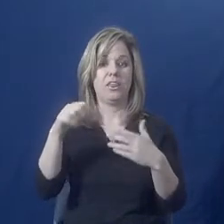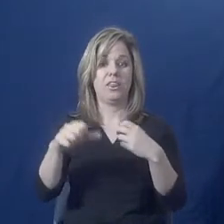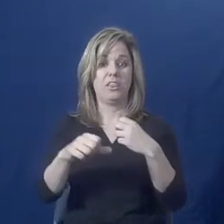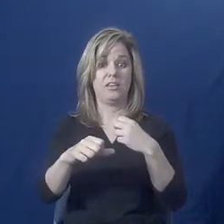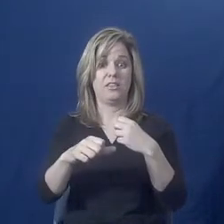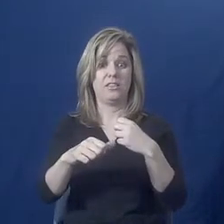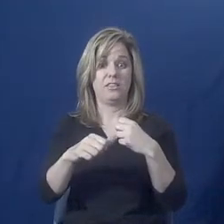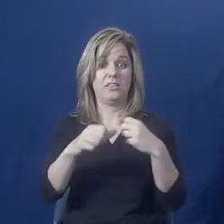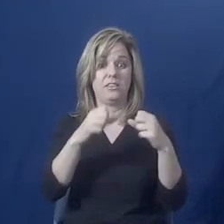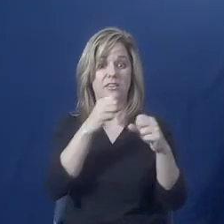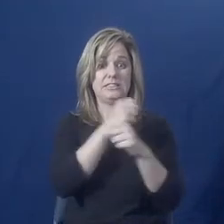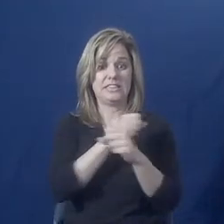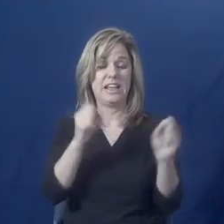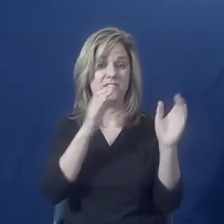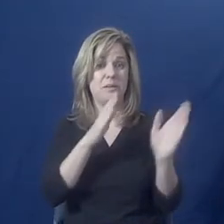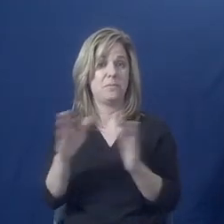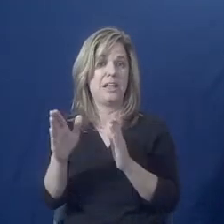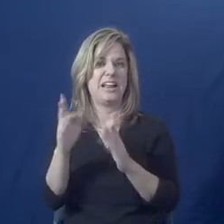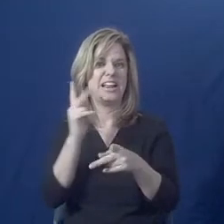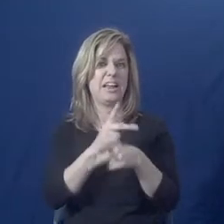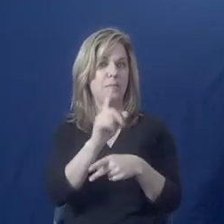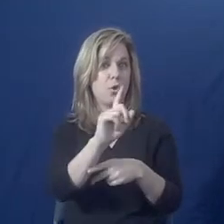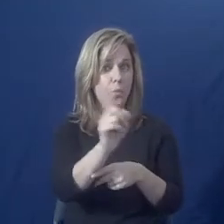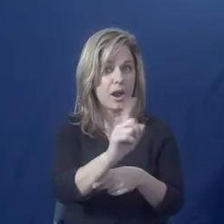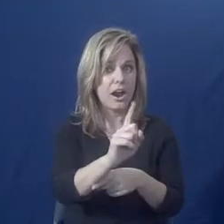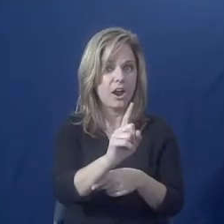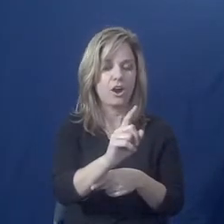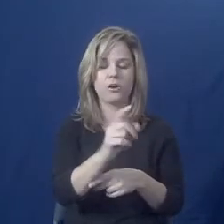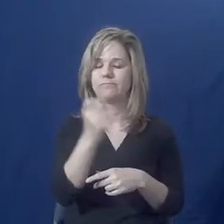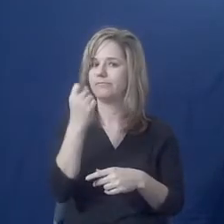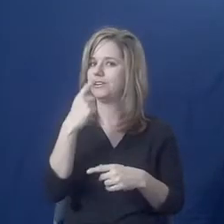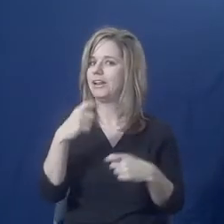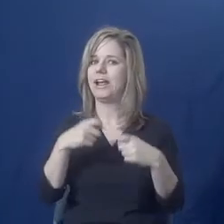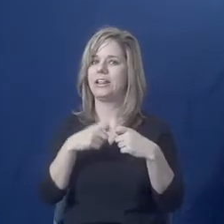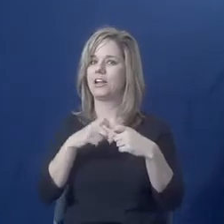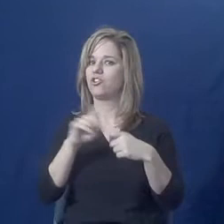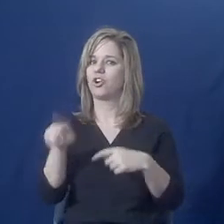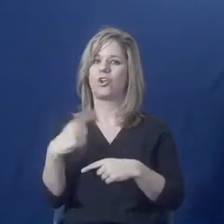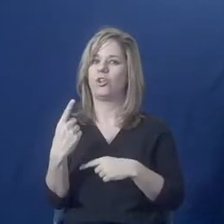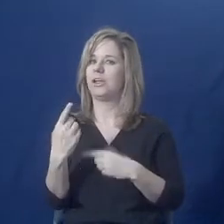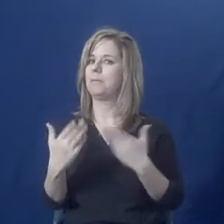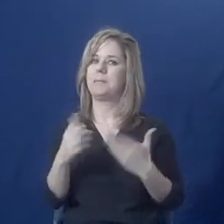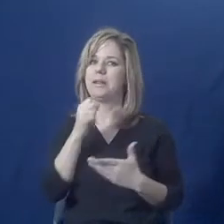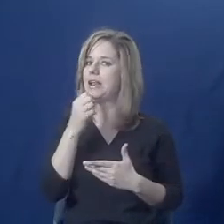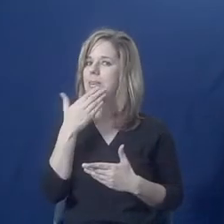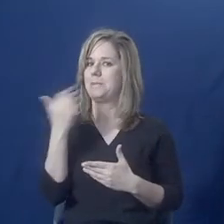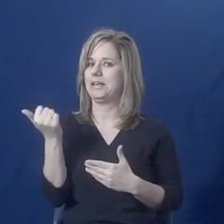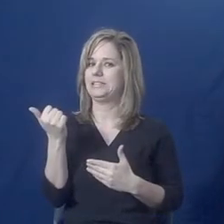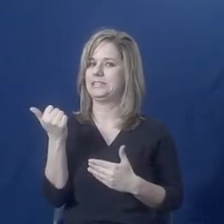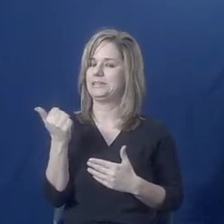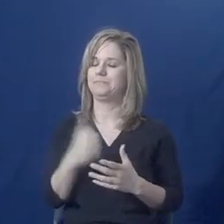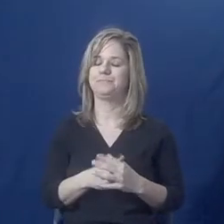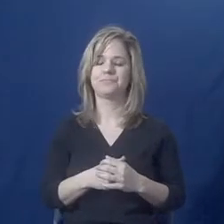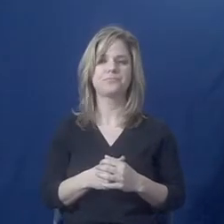it electronically may not be the safest place. So think about that too.